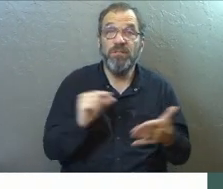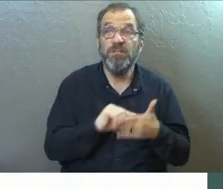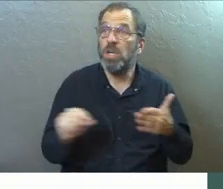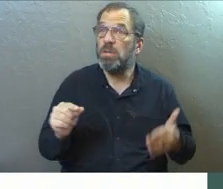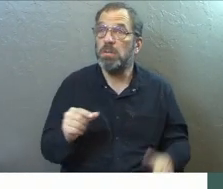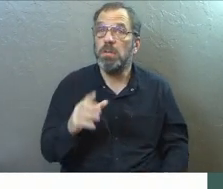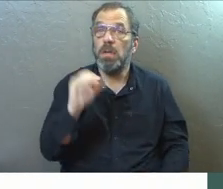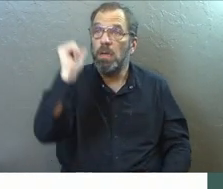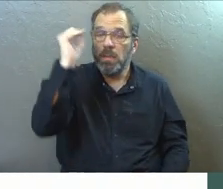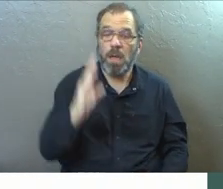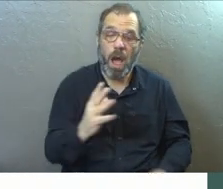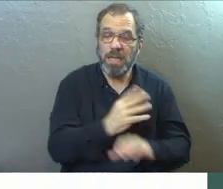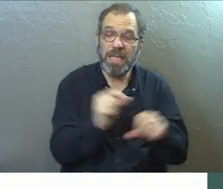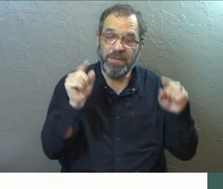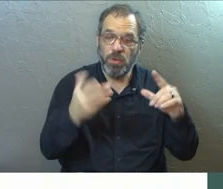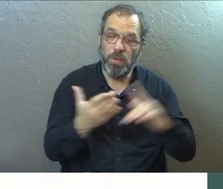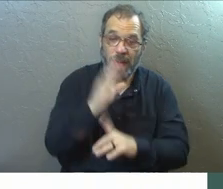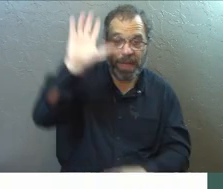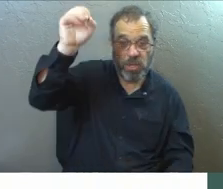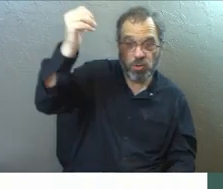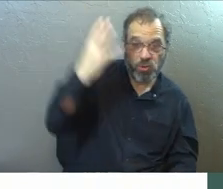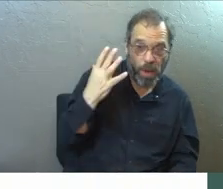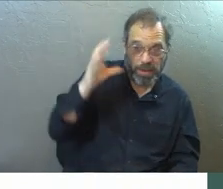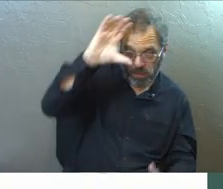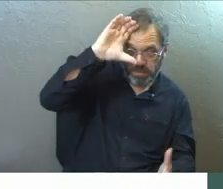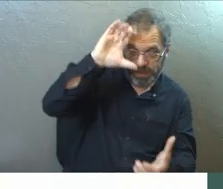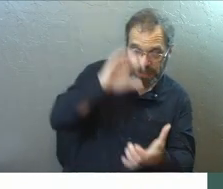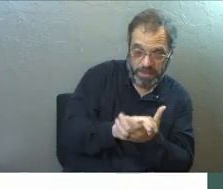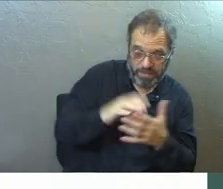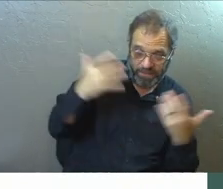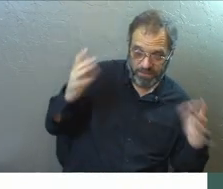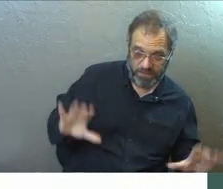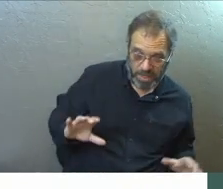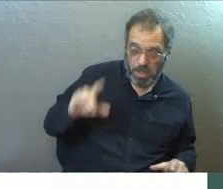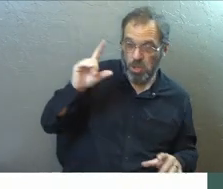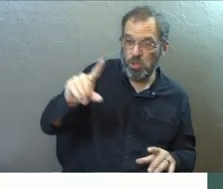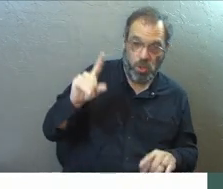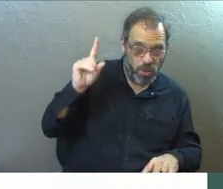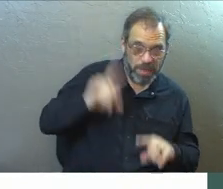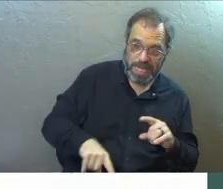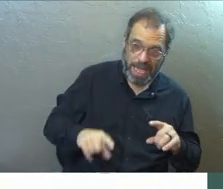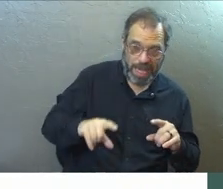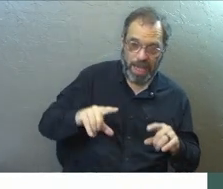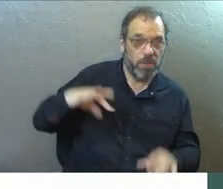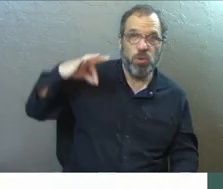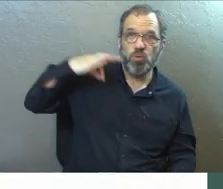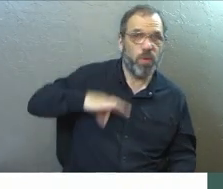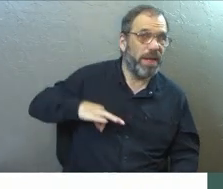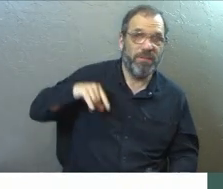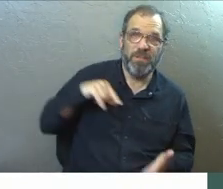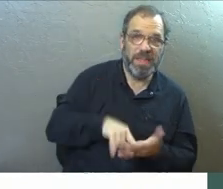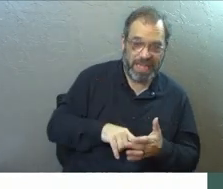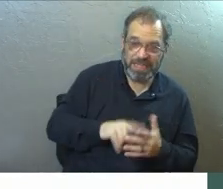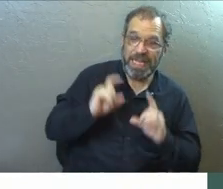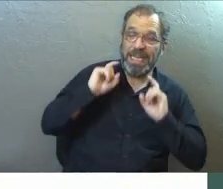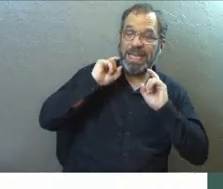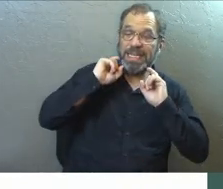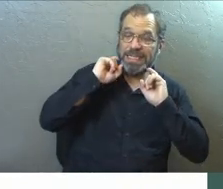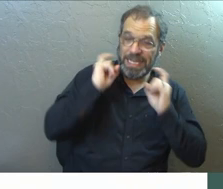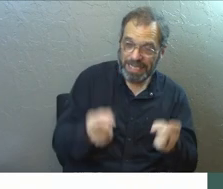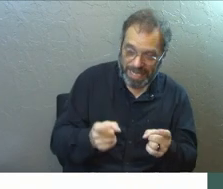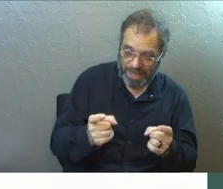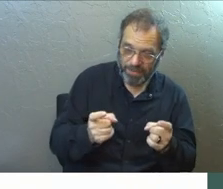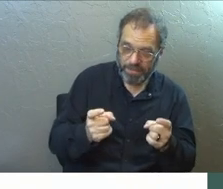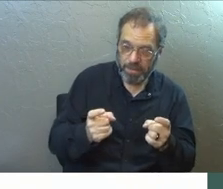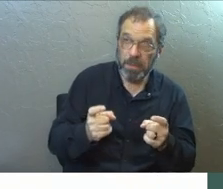says, God saved you by his grace when you believed. You can't take credit for this. It is a gift